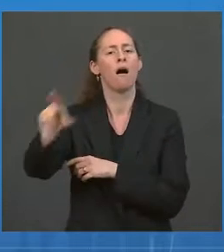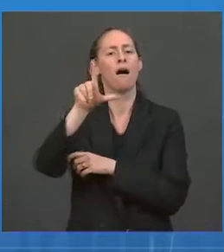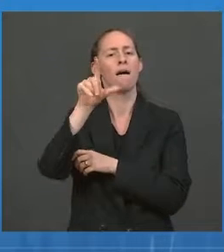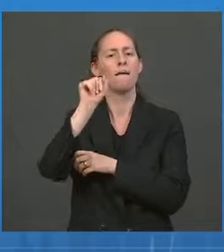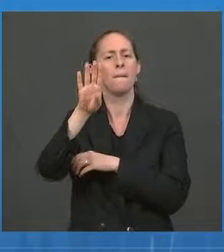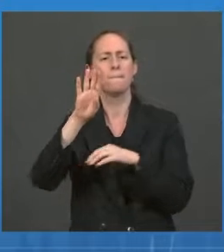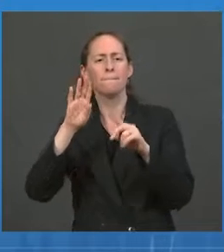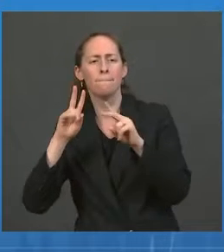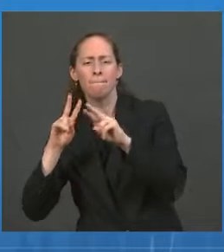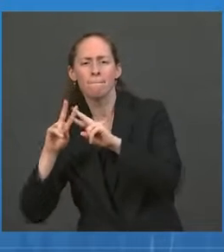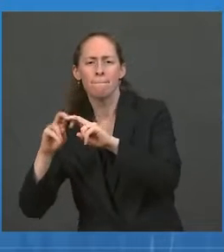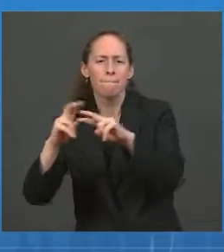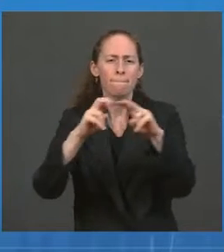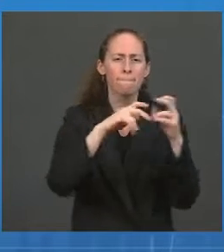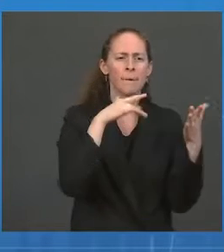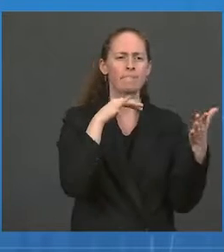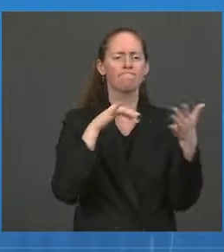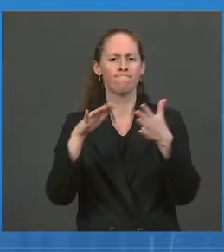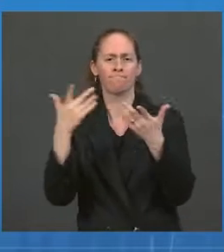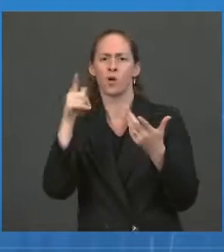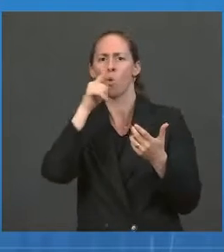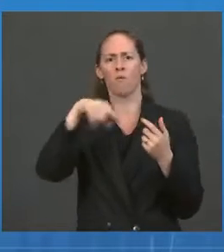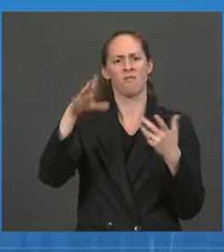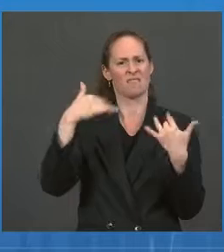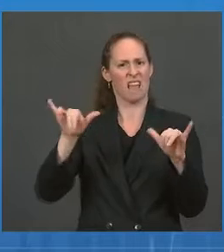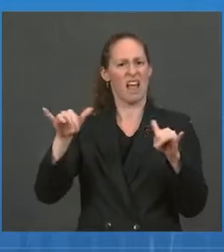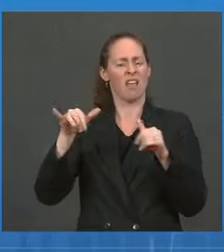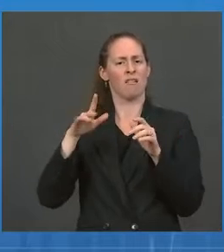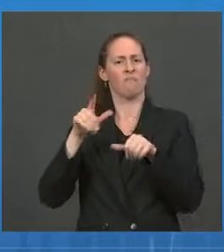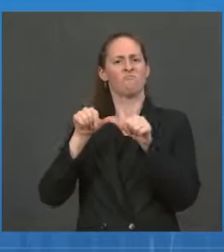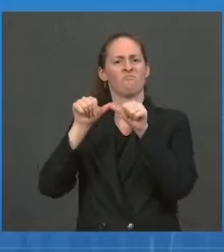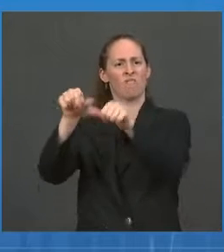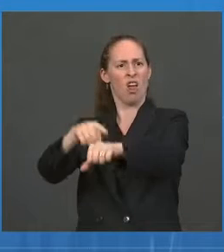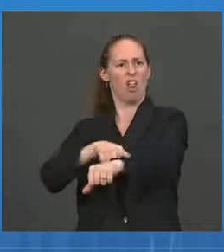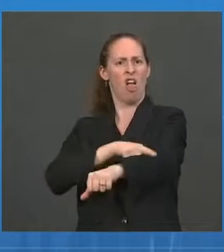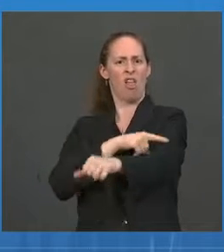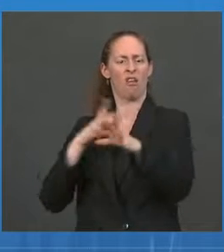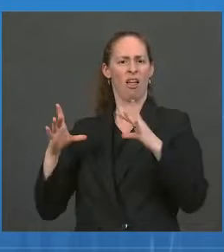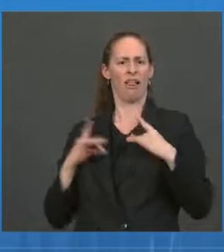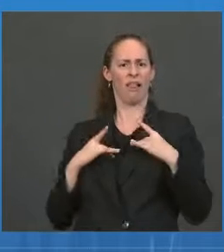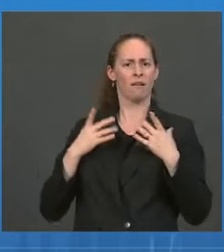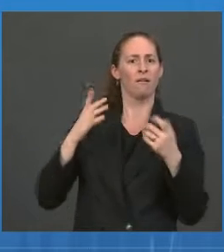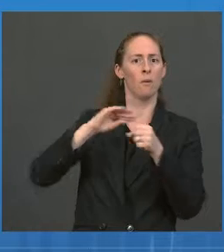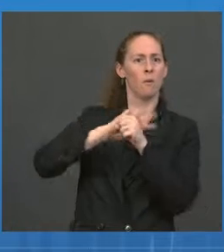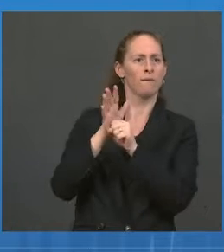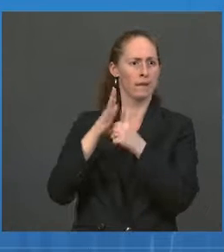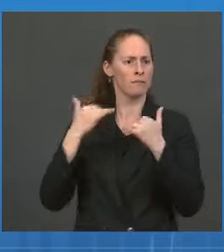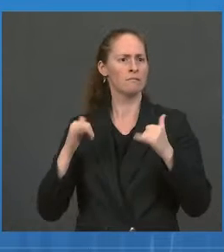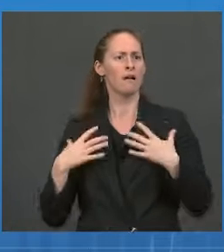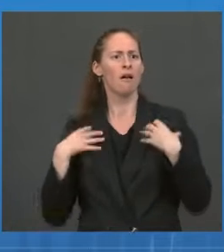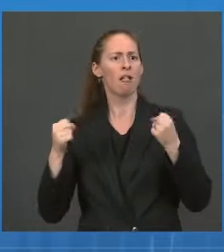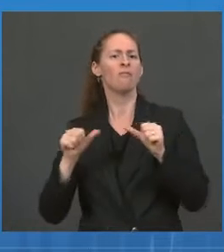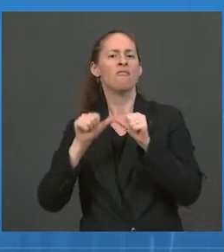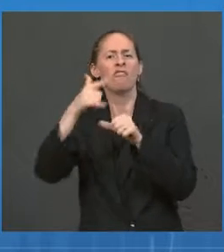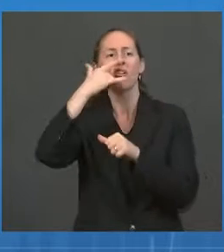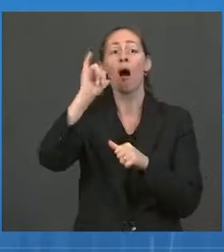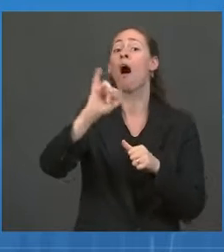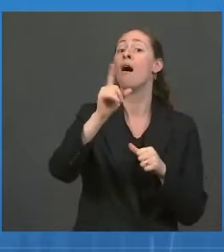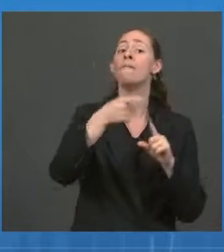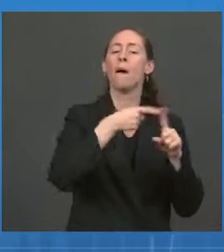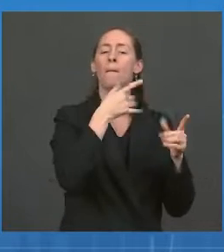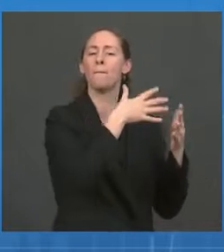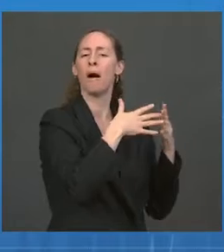effects of COVID-19. The funding was supported by the American Rescue Plan, and the parent